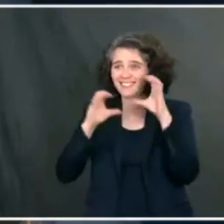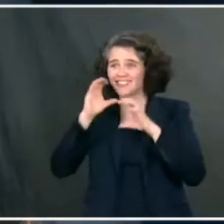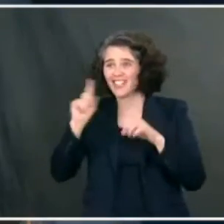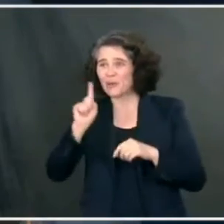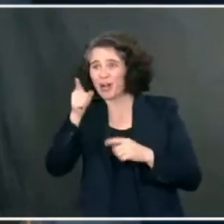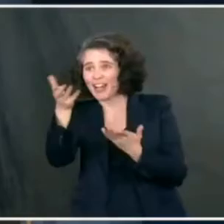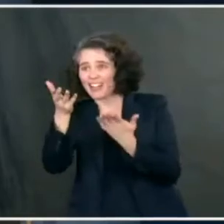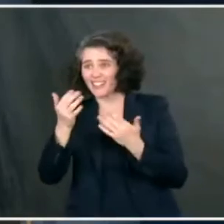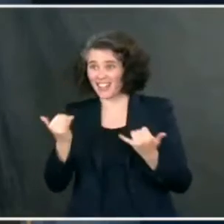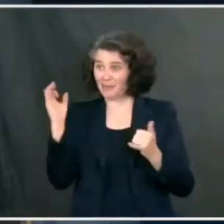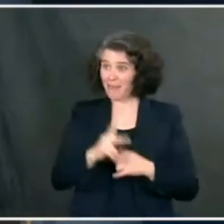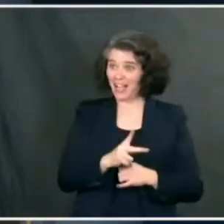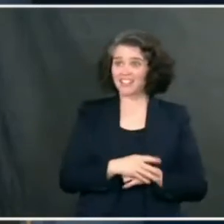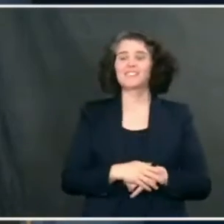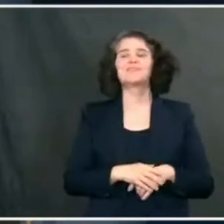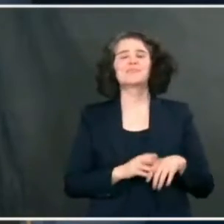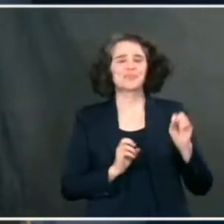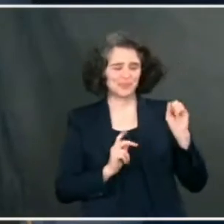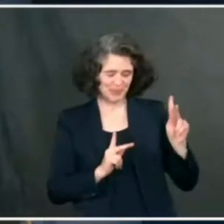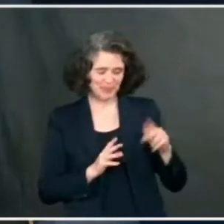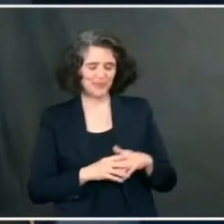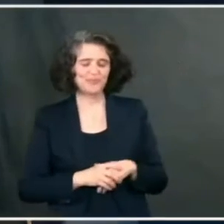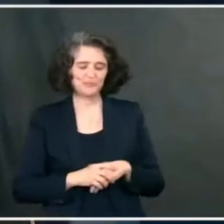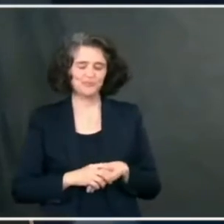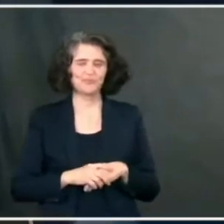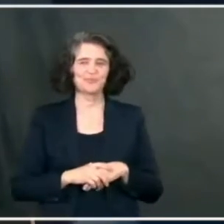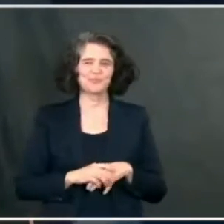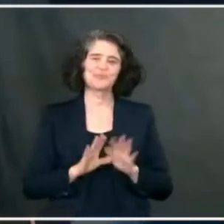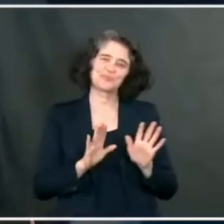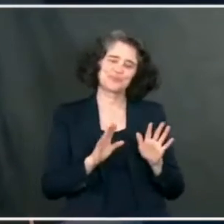Well, that's Mike Scheer. You don't want to take questions from him.